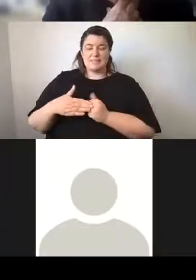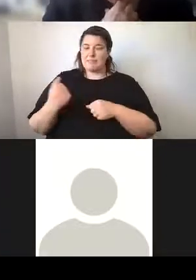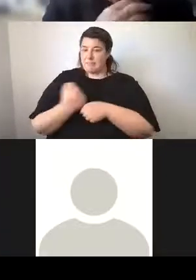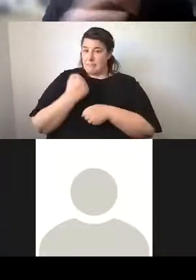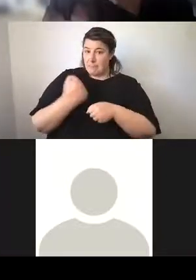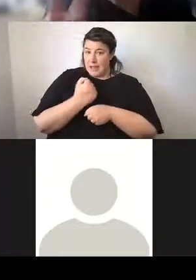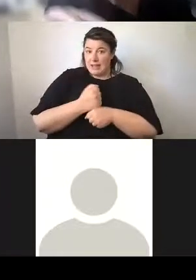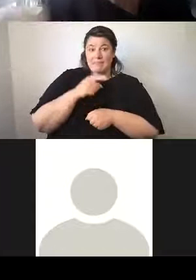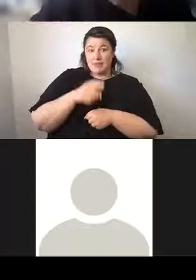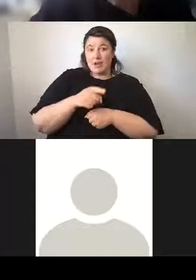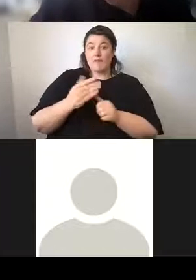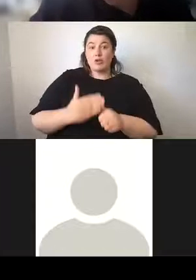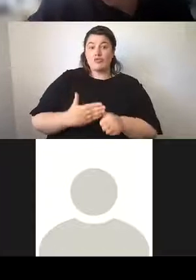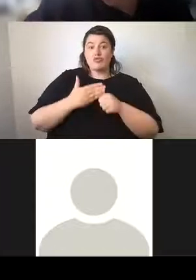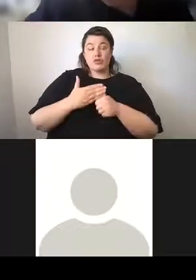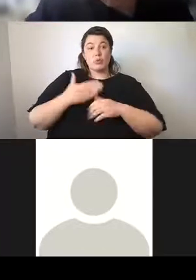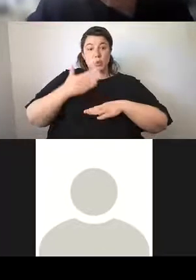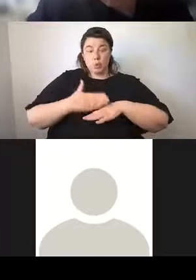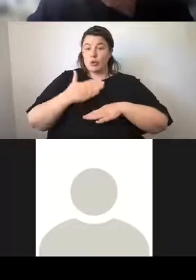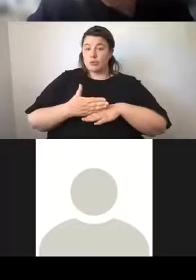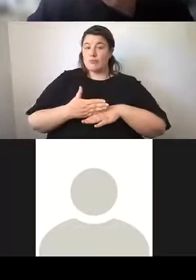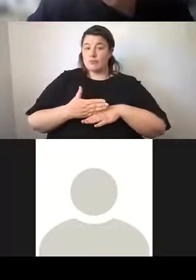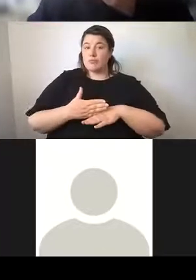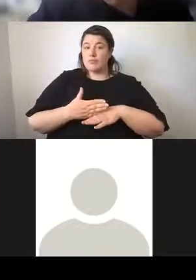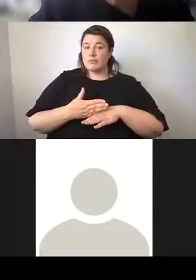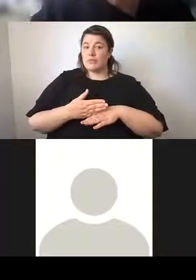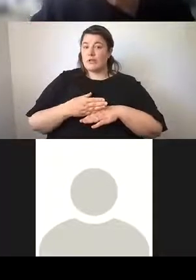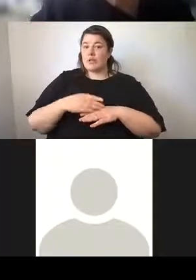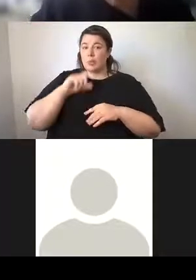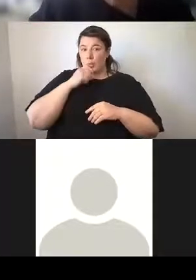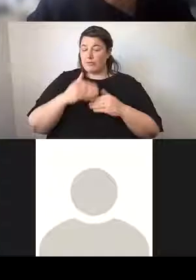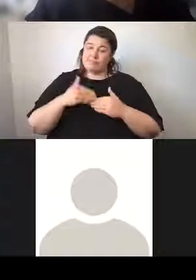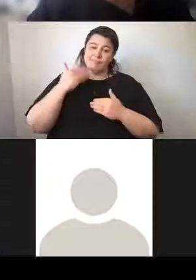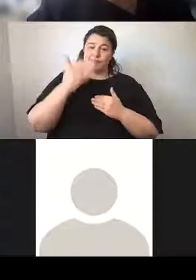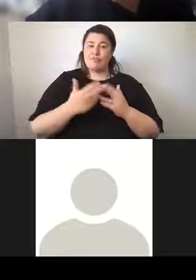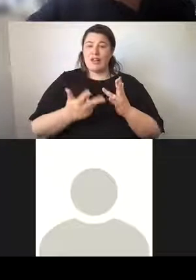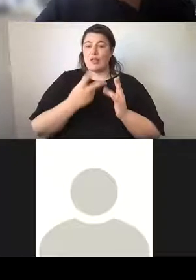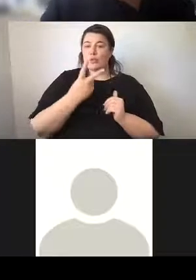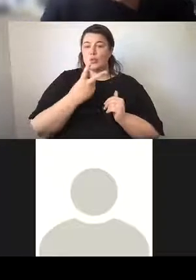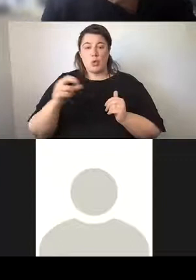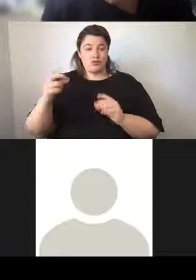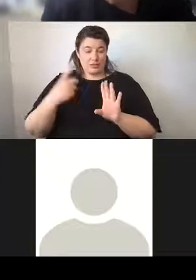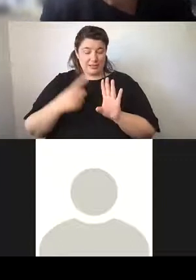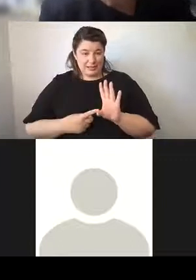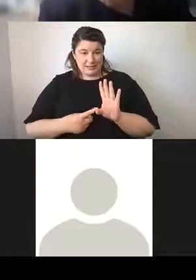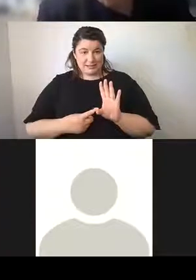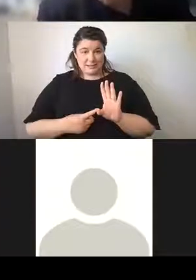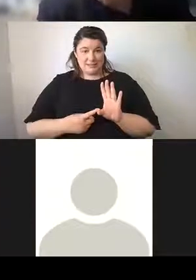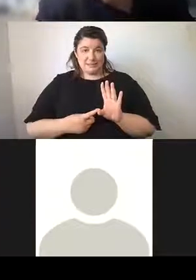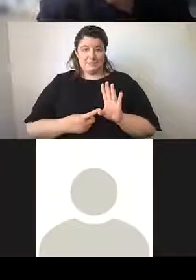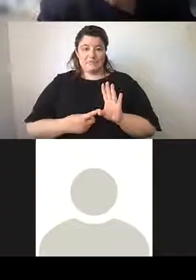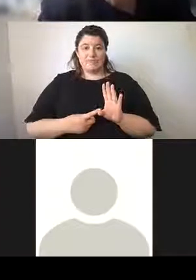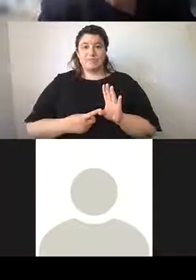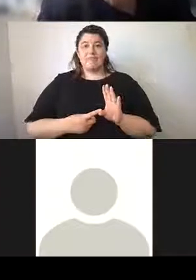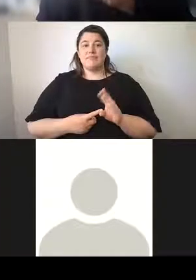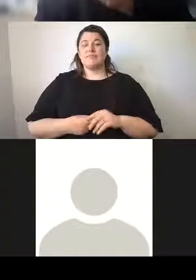of the original pieces, that clock will go on, he retains for another 200 years. Moving very quickly along